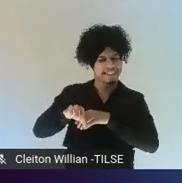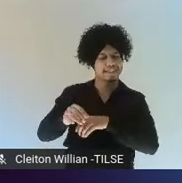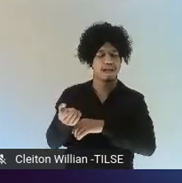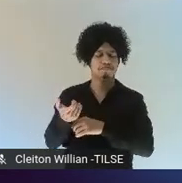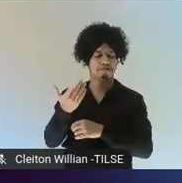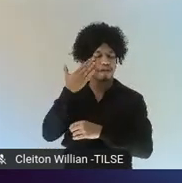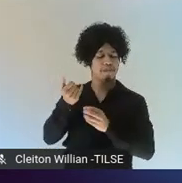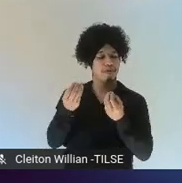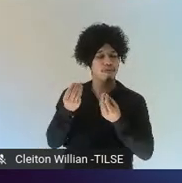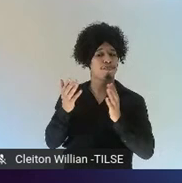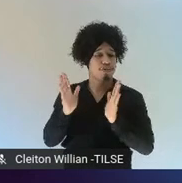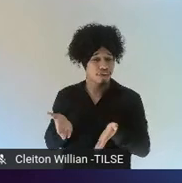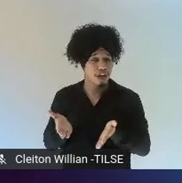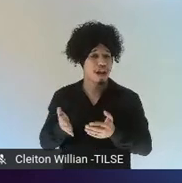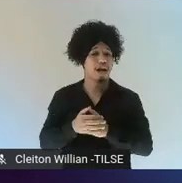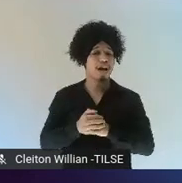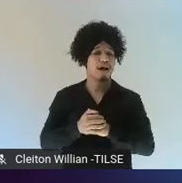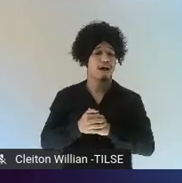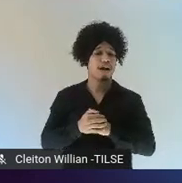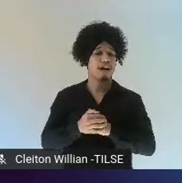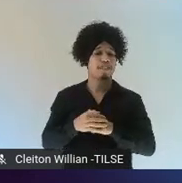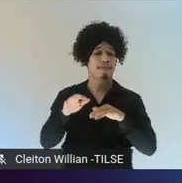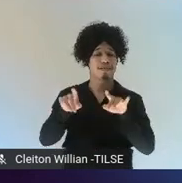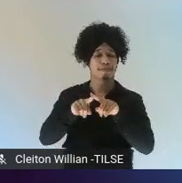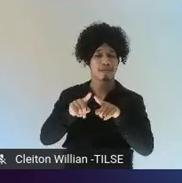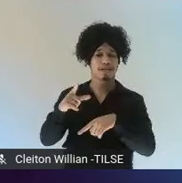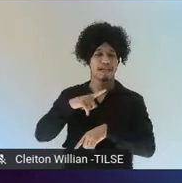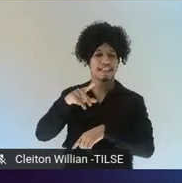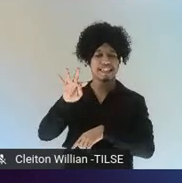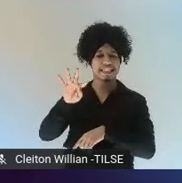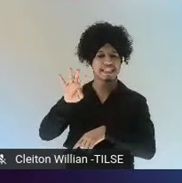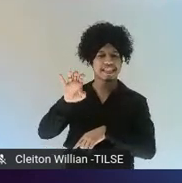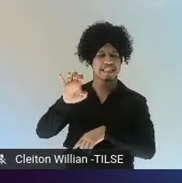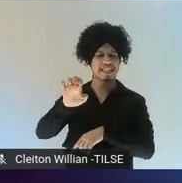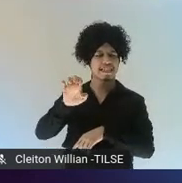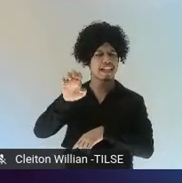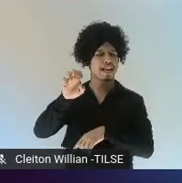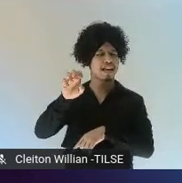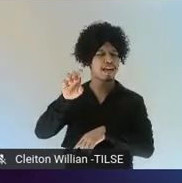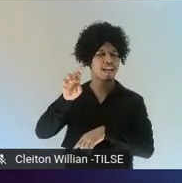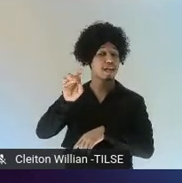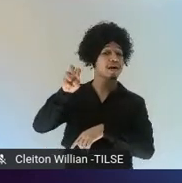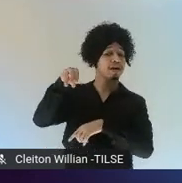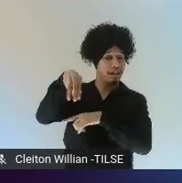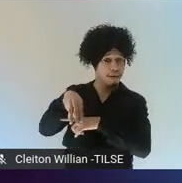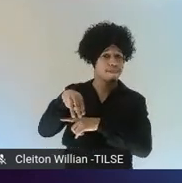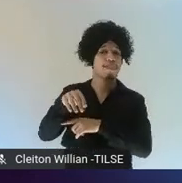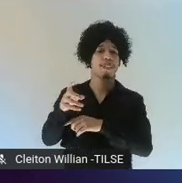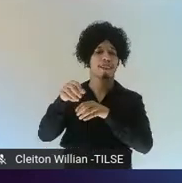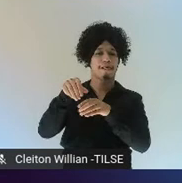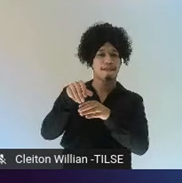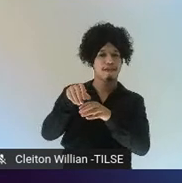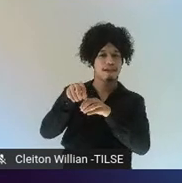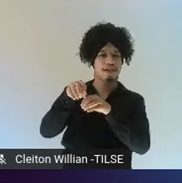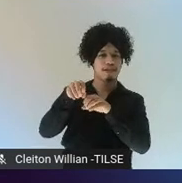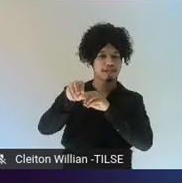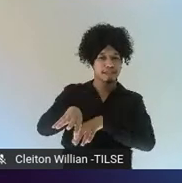pilot, which was tandem instruction. So, this was a small-scale project where